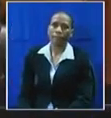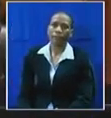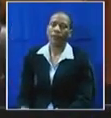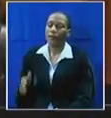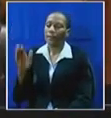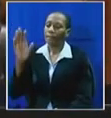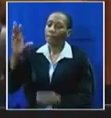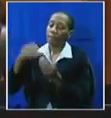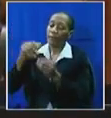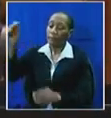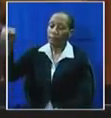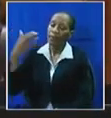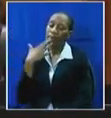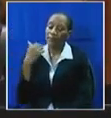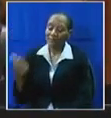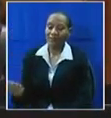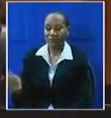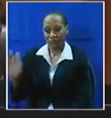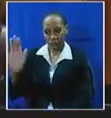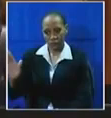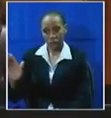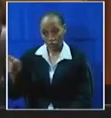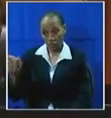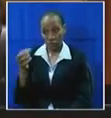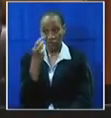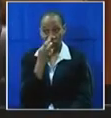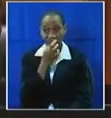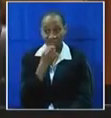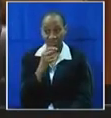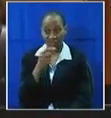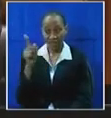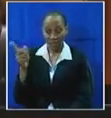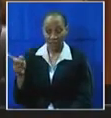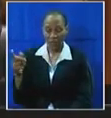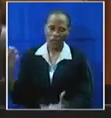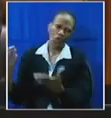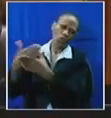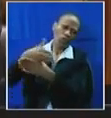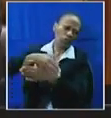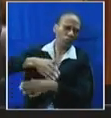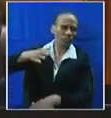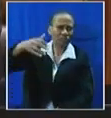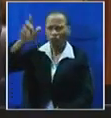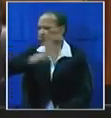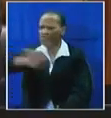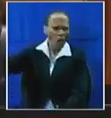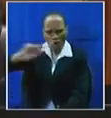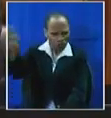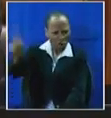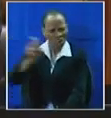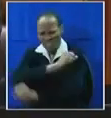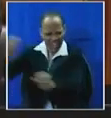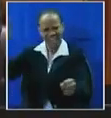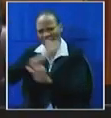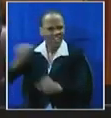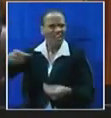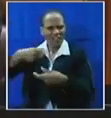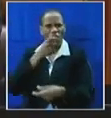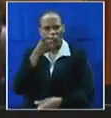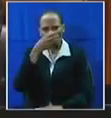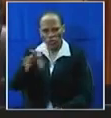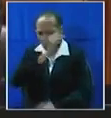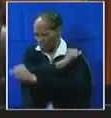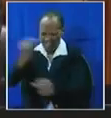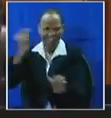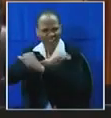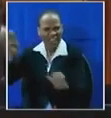please withdraw what you've just said. Honorable member, he's not going to withdraw. He will not withdraw. Malema